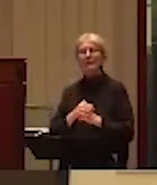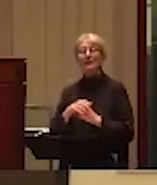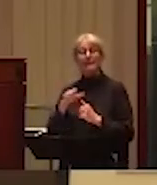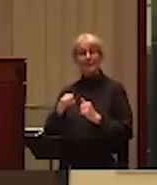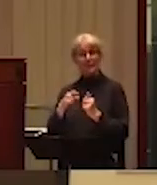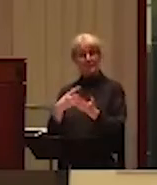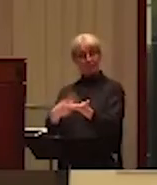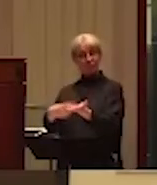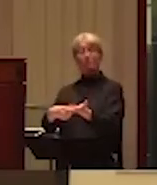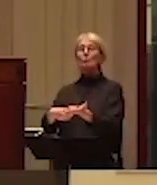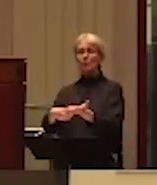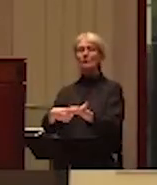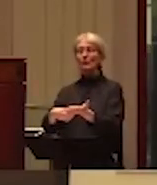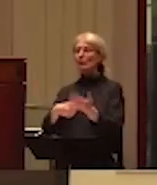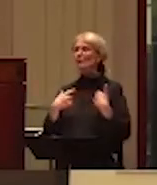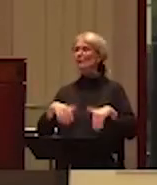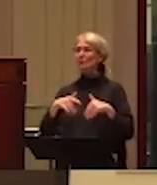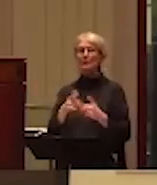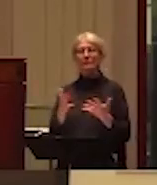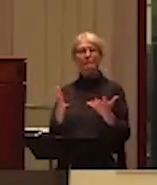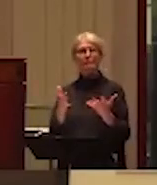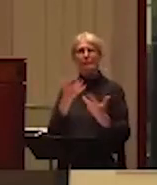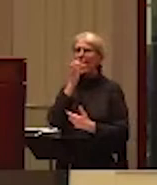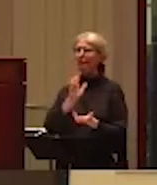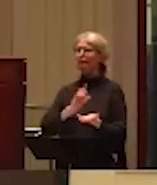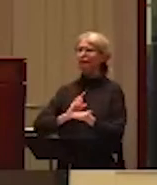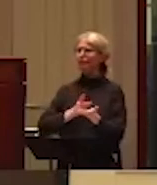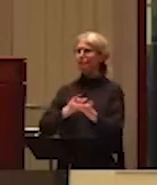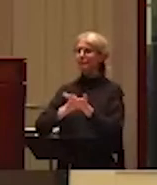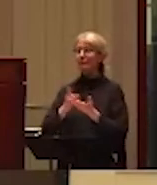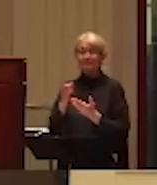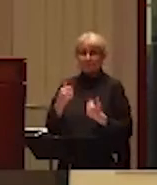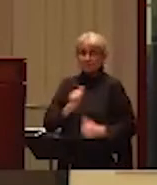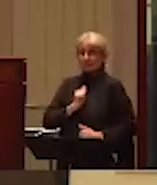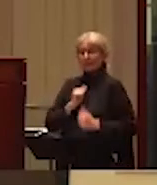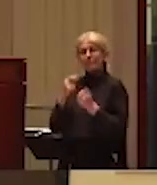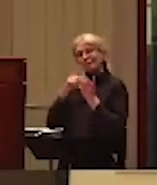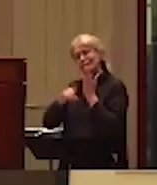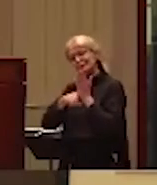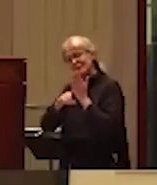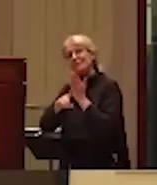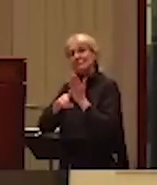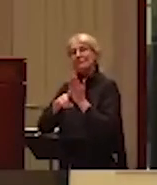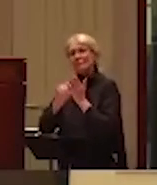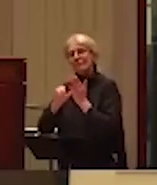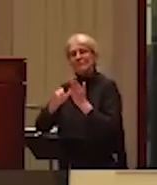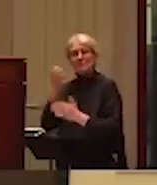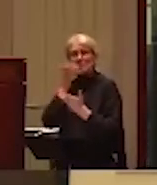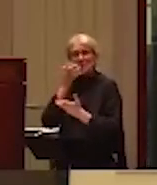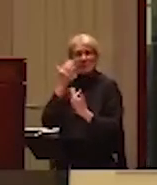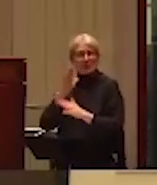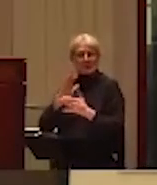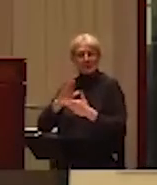So my hands go up to all you people